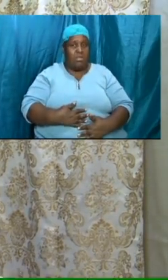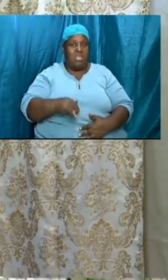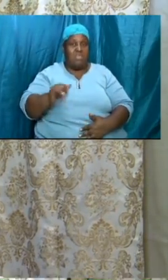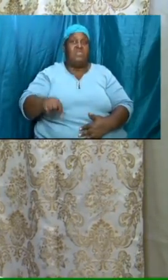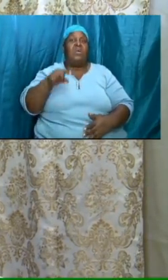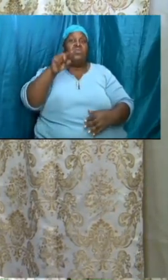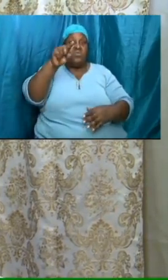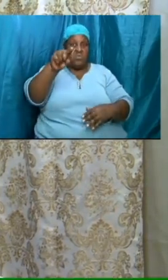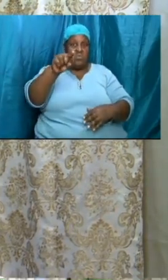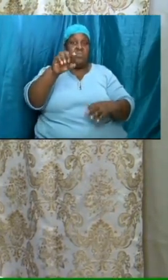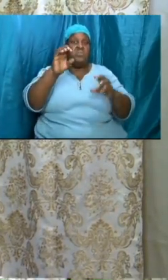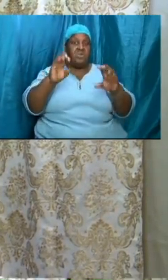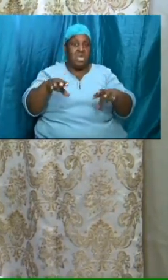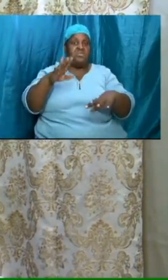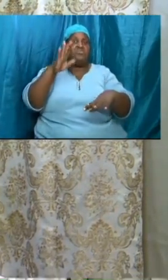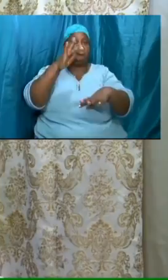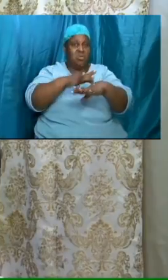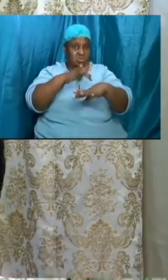going to be